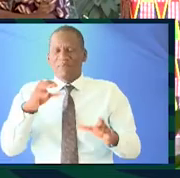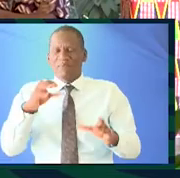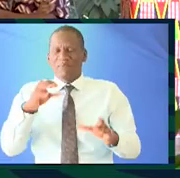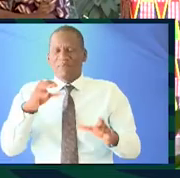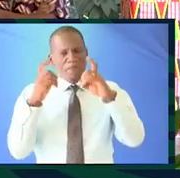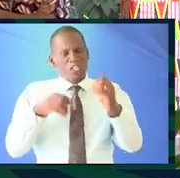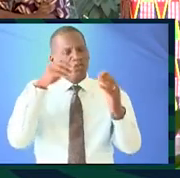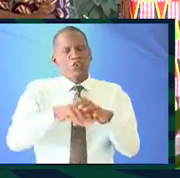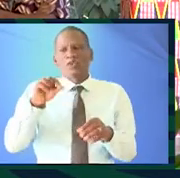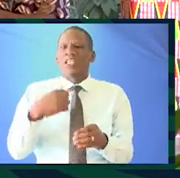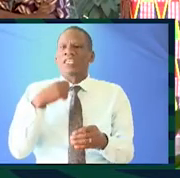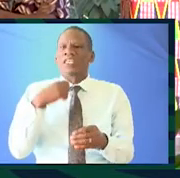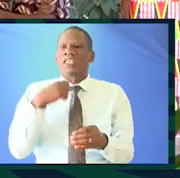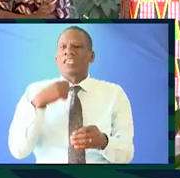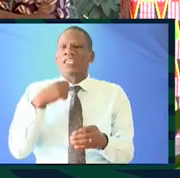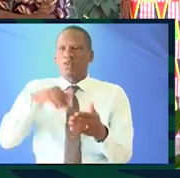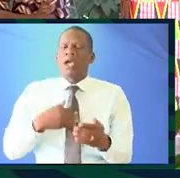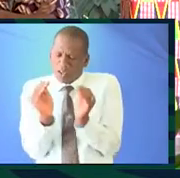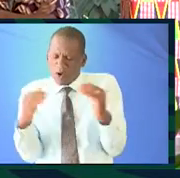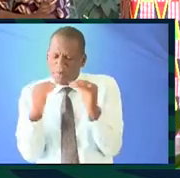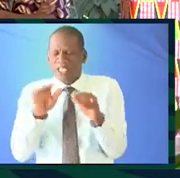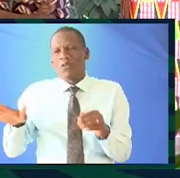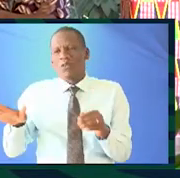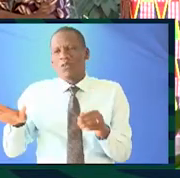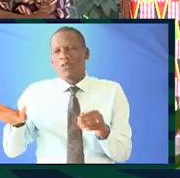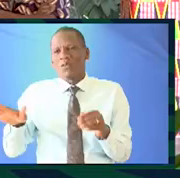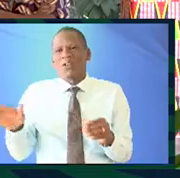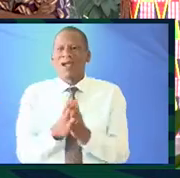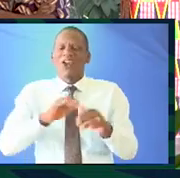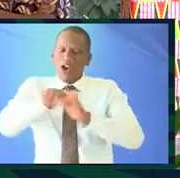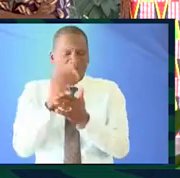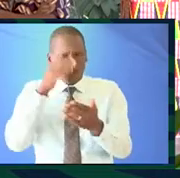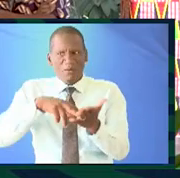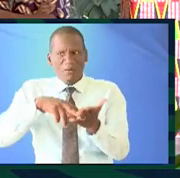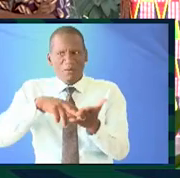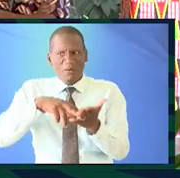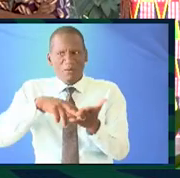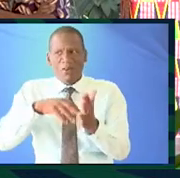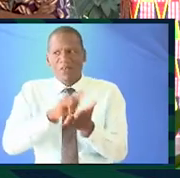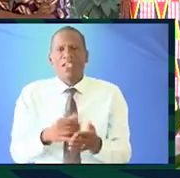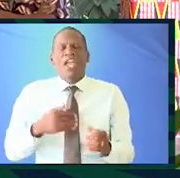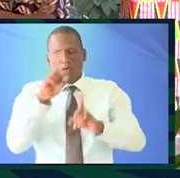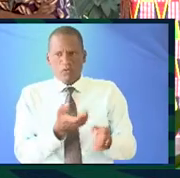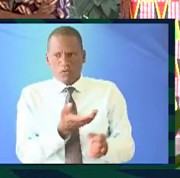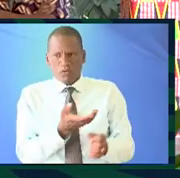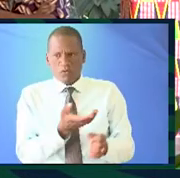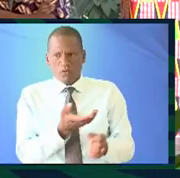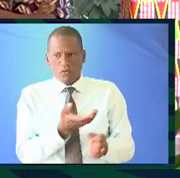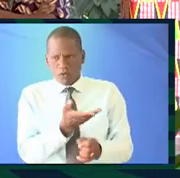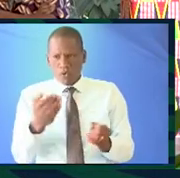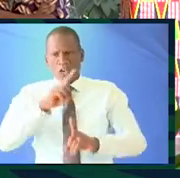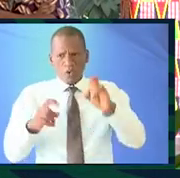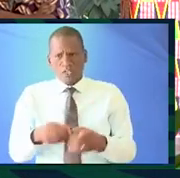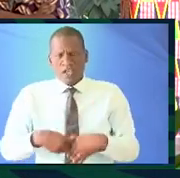just took a picture put it on Twitter and said I'm going for a small meeting in the morning and we all know what that means so I have questions for